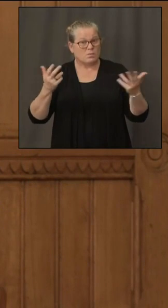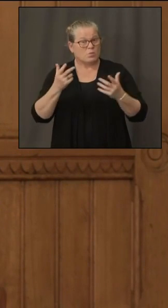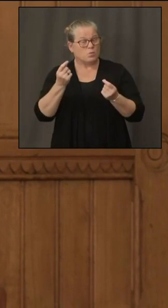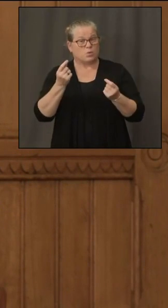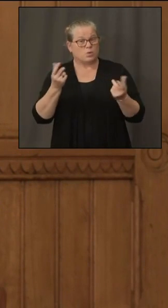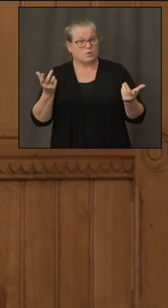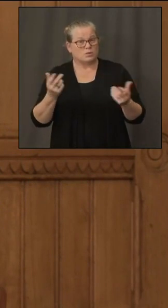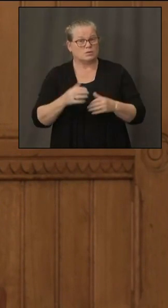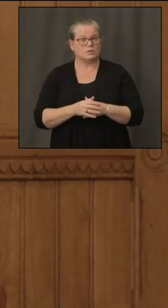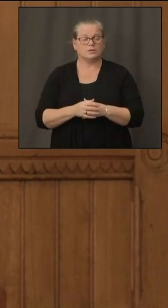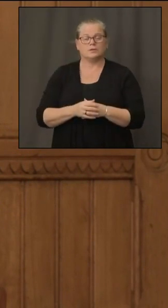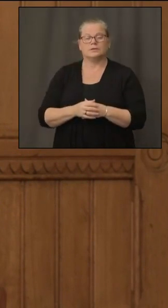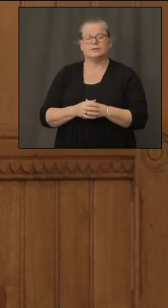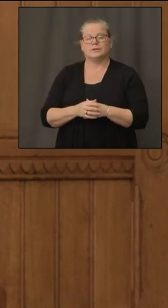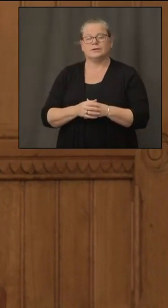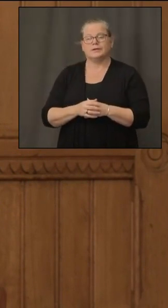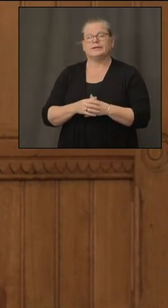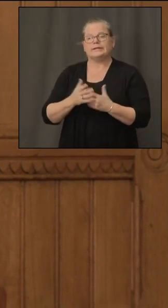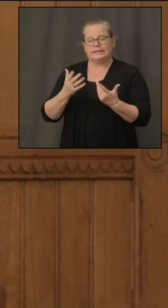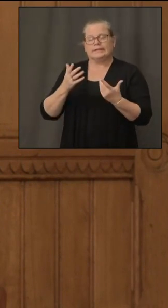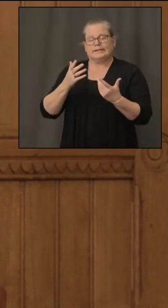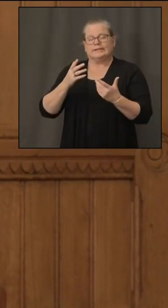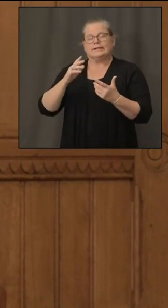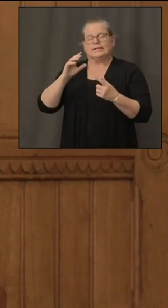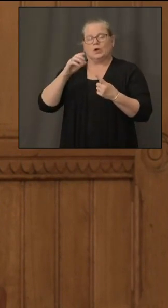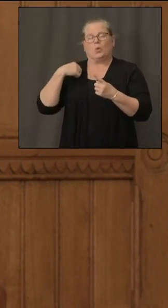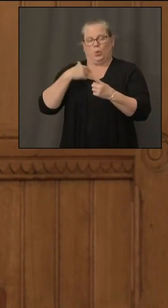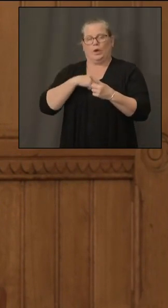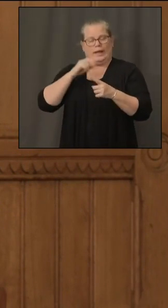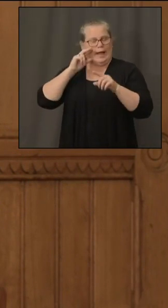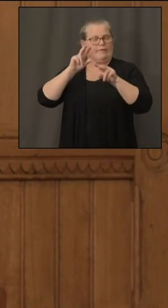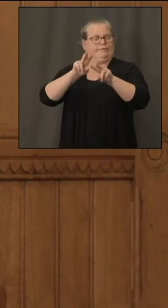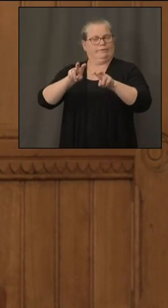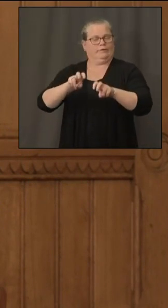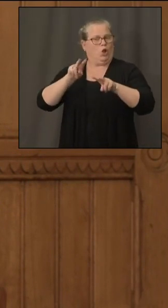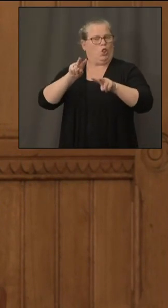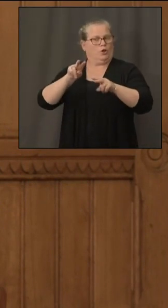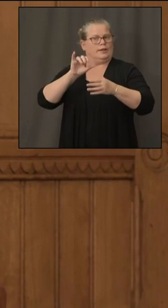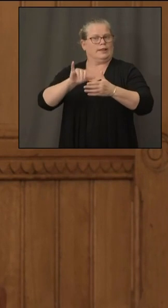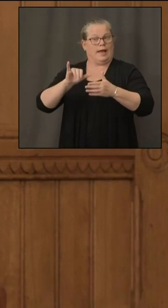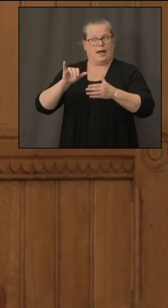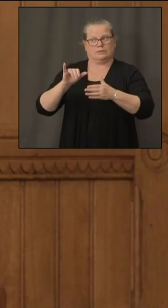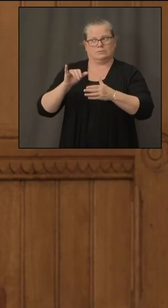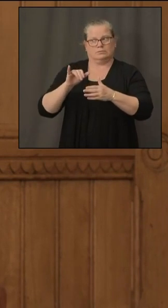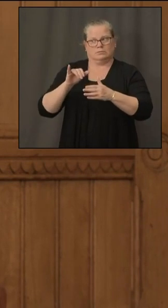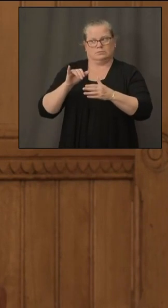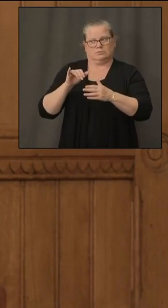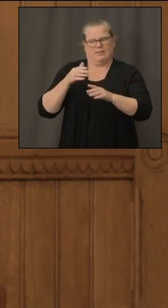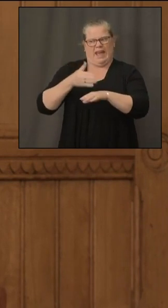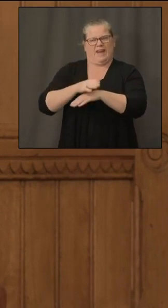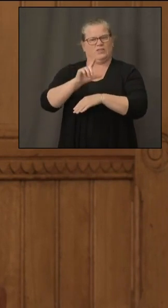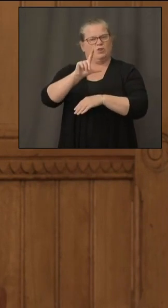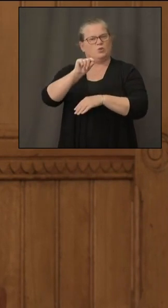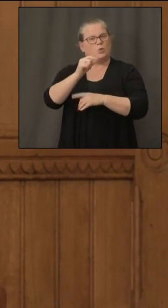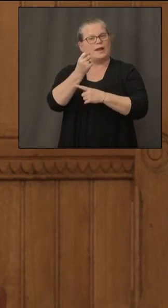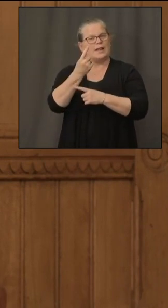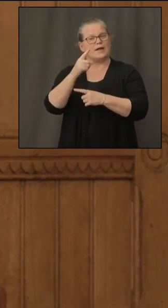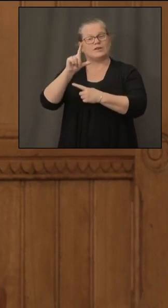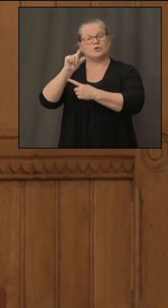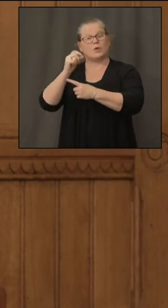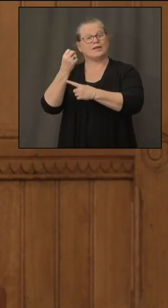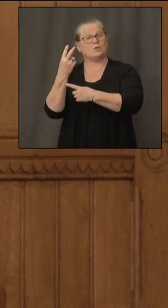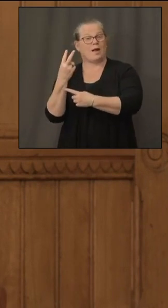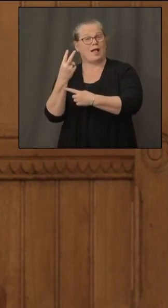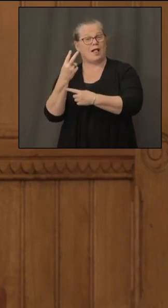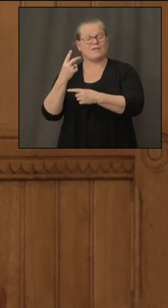particularly since connecticut was impacted by those severe storms in 2011 and 2012 um undergrounding power lines is